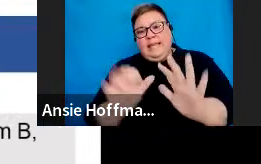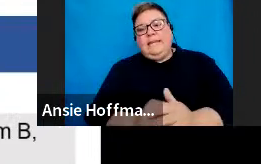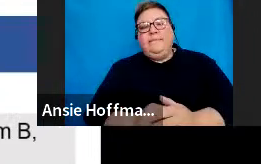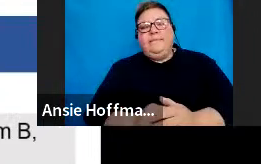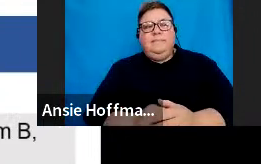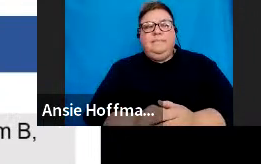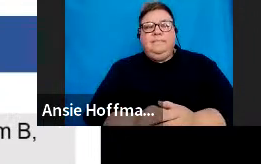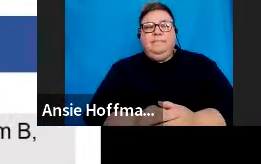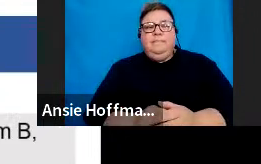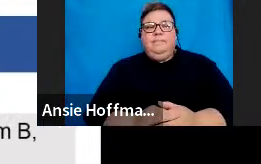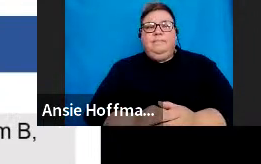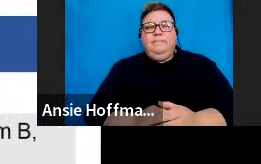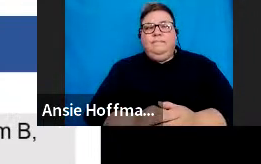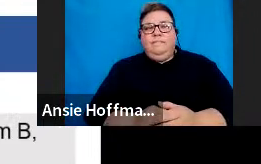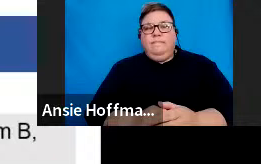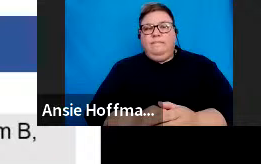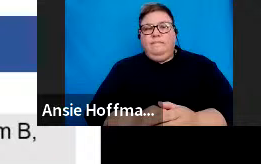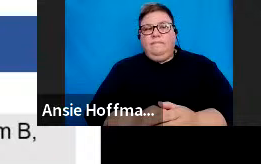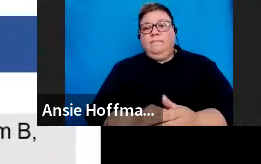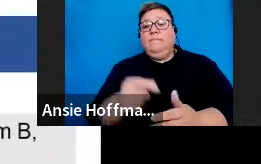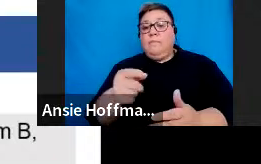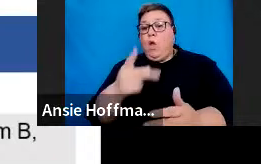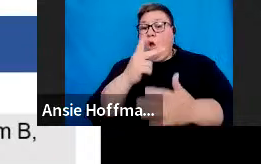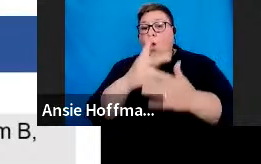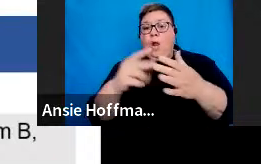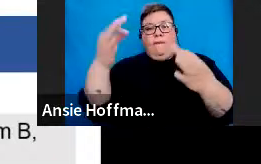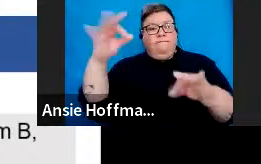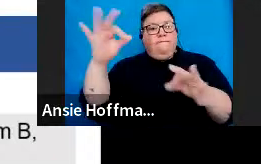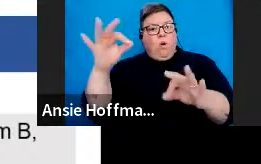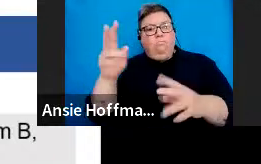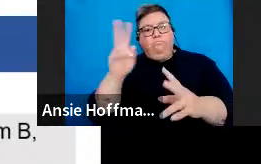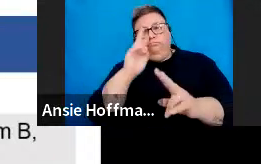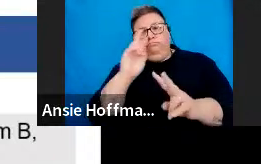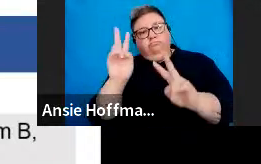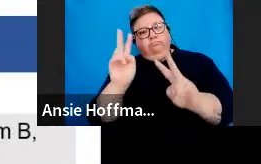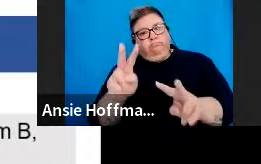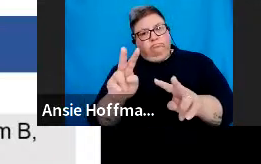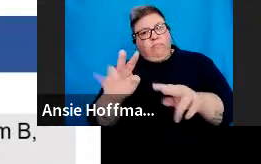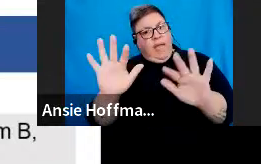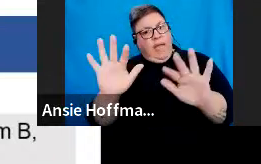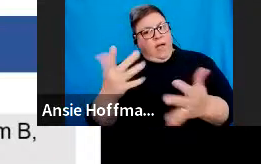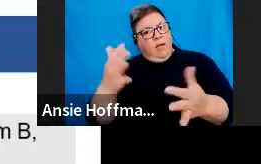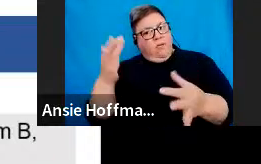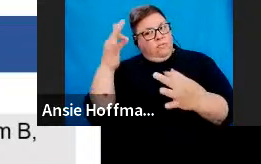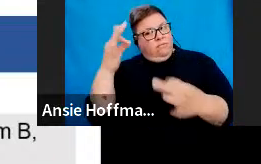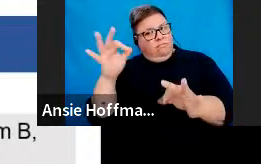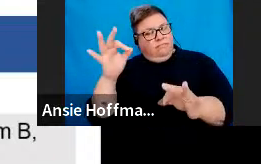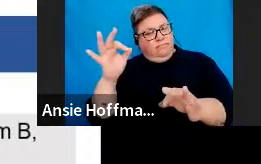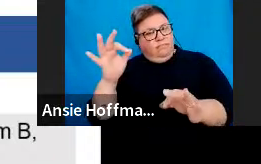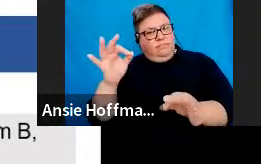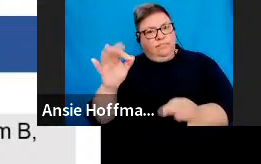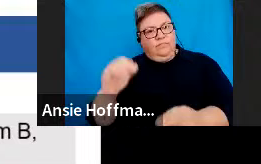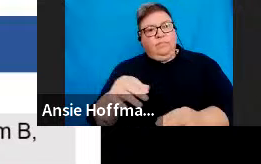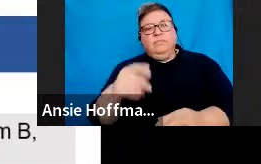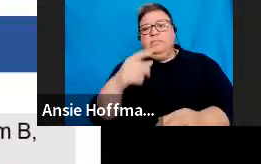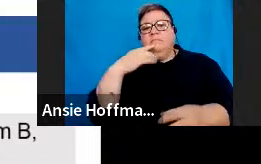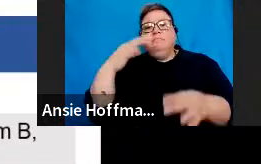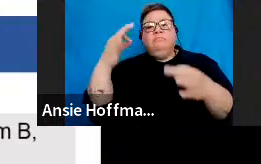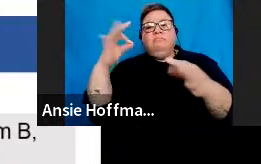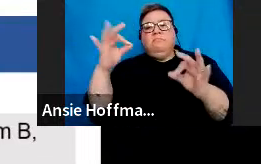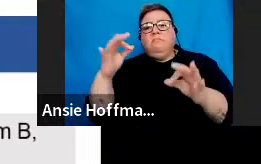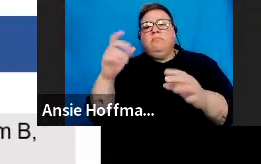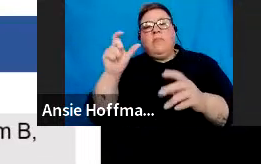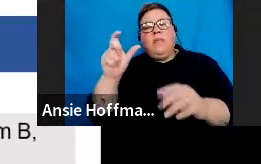All so this is just what the form looks like. applicant has been, or there, the part of the form is generic to all